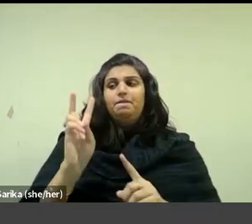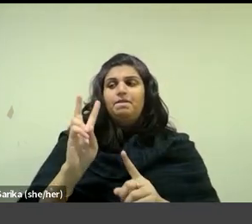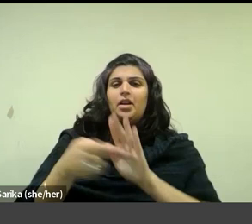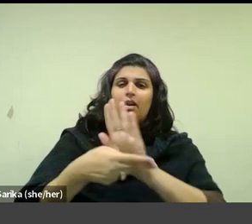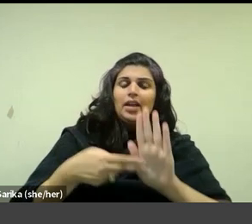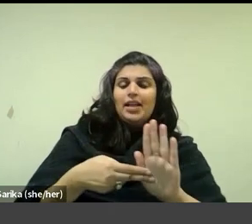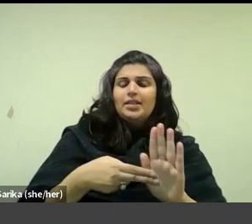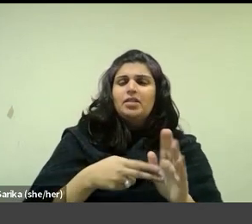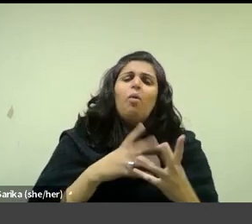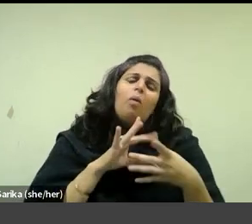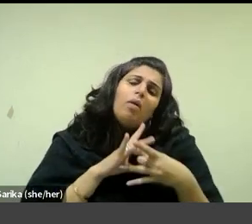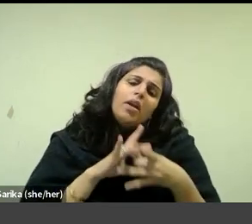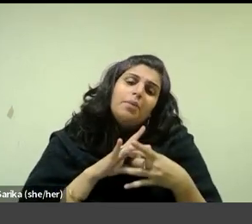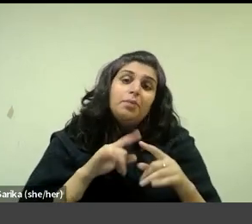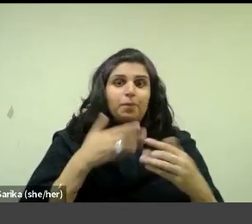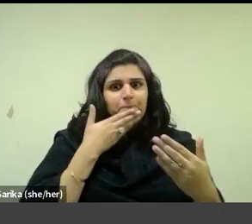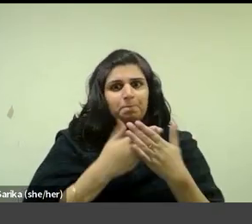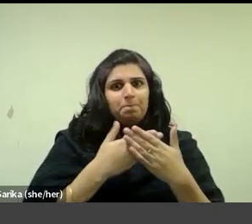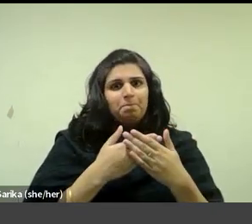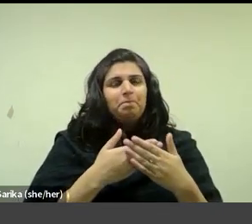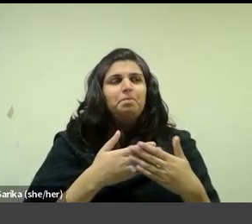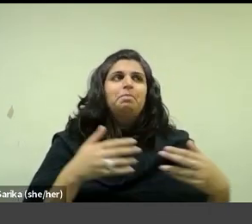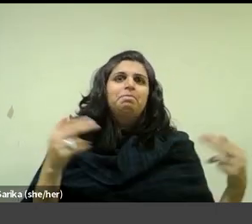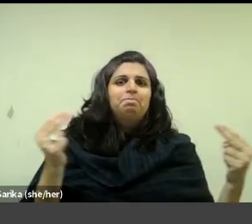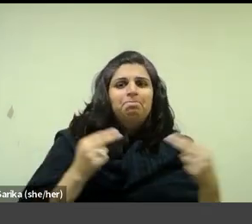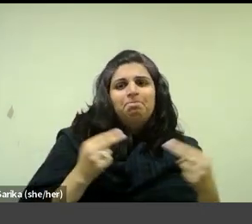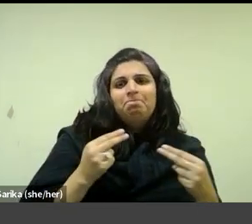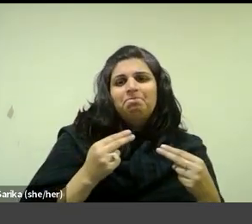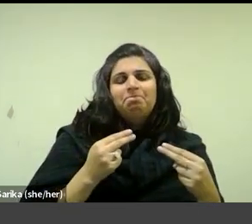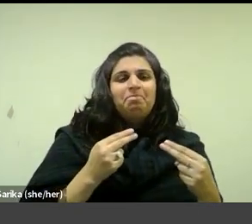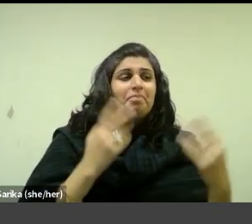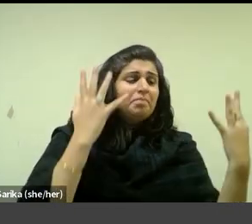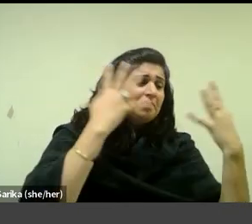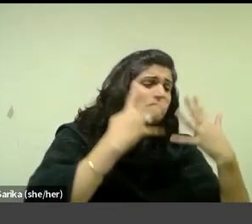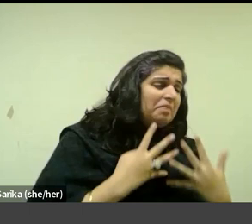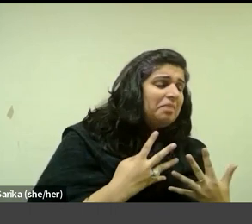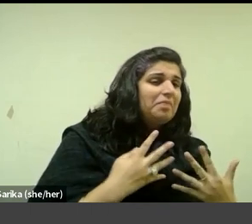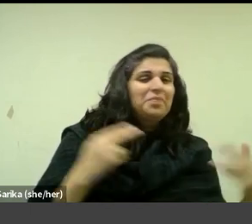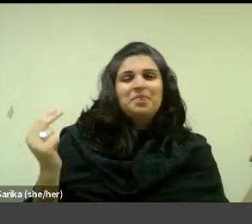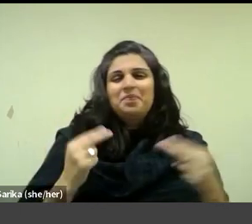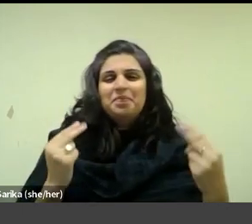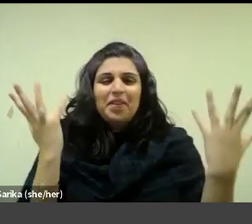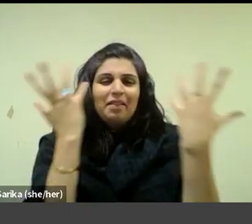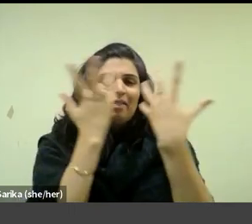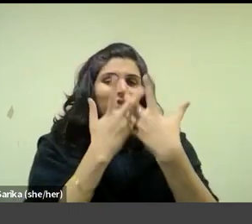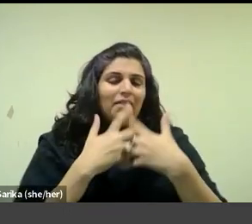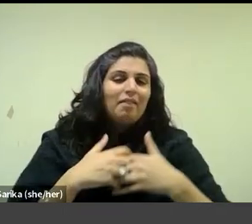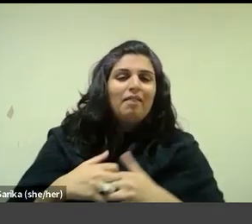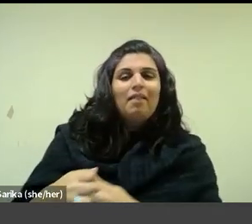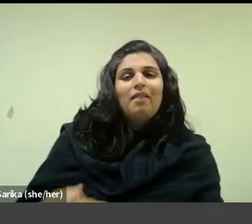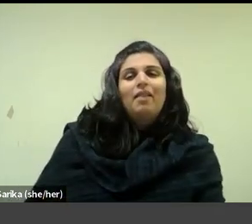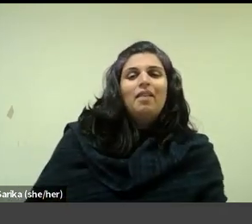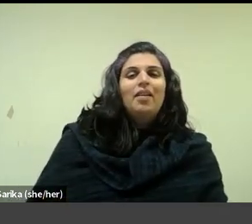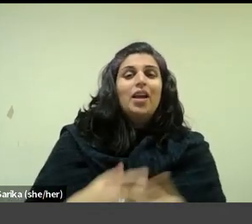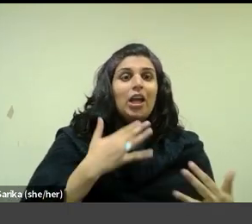humour, knowing how to mix the melancholy, knowing the comic, comic, dosing them with a light hand and conjuring up a sparkle